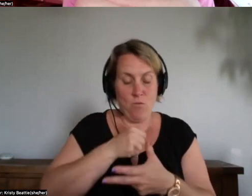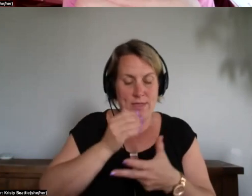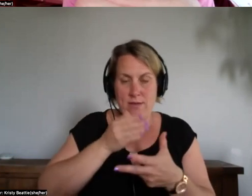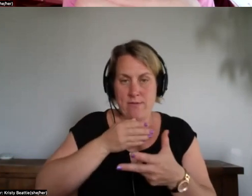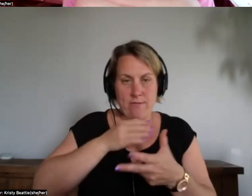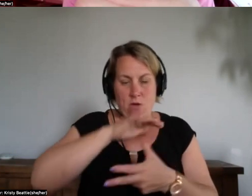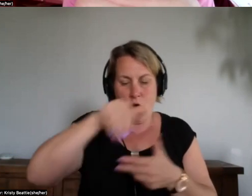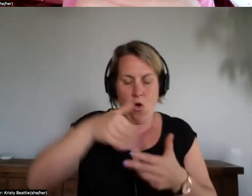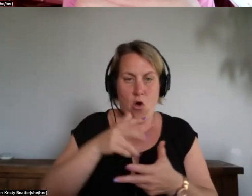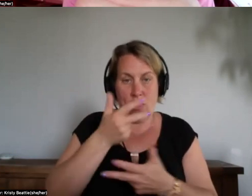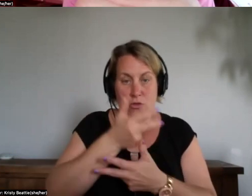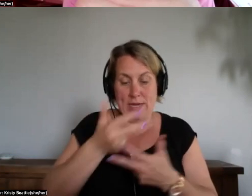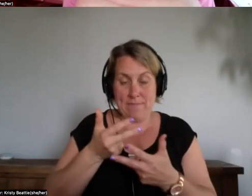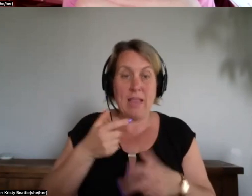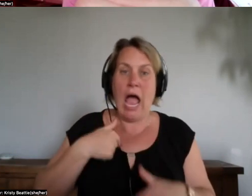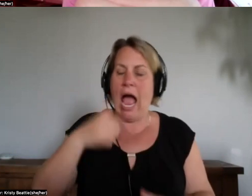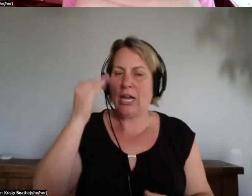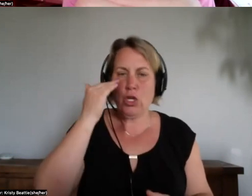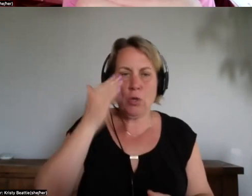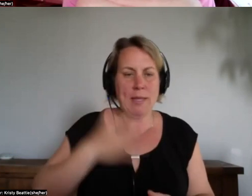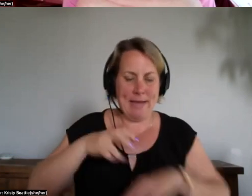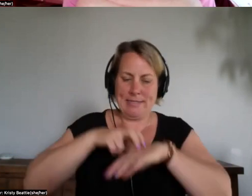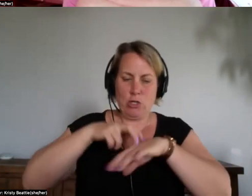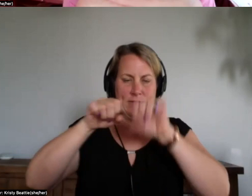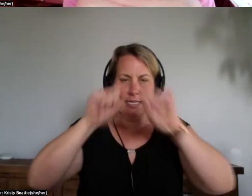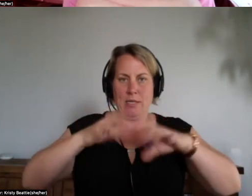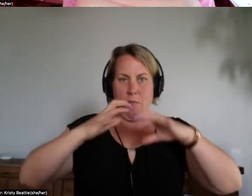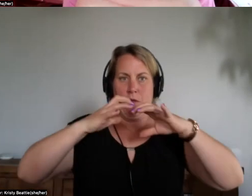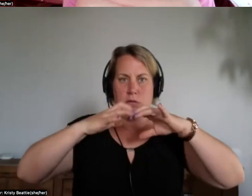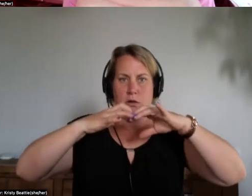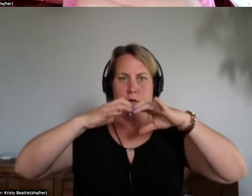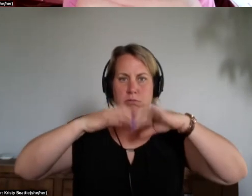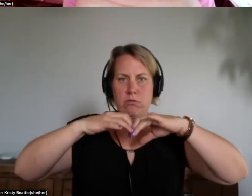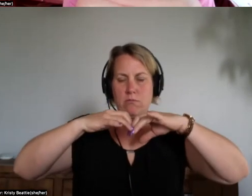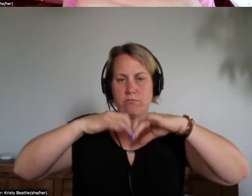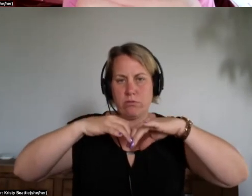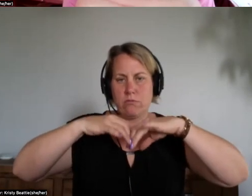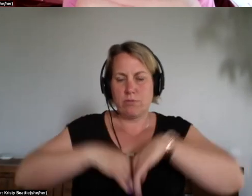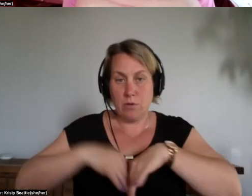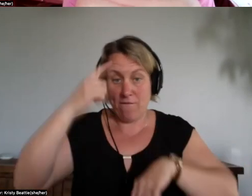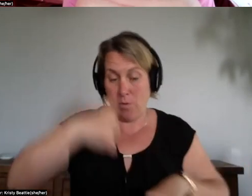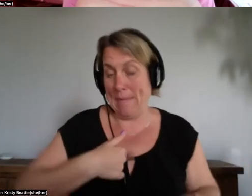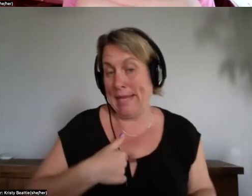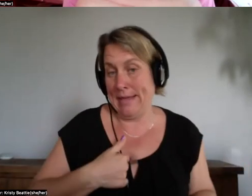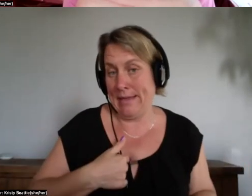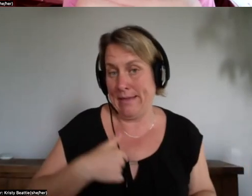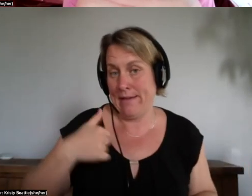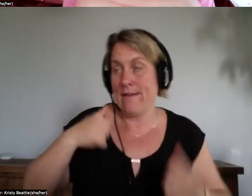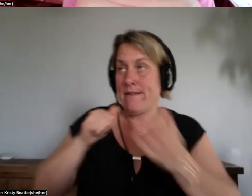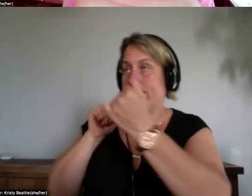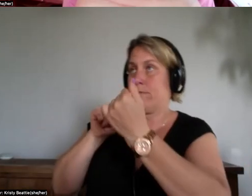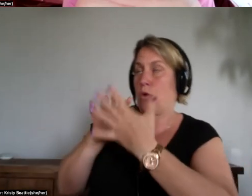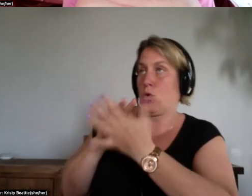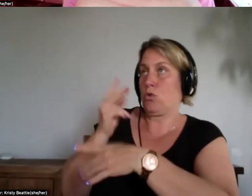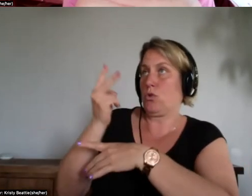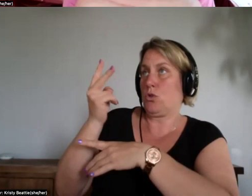nervous system was crashing so for me i went to two colleagues that i thought could help